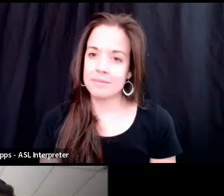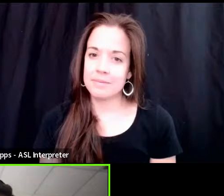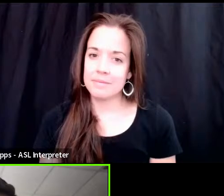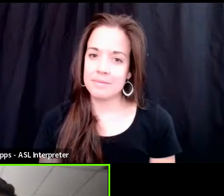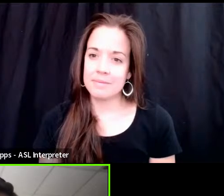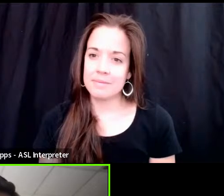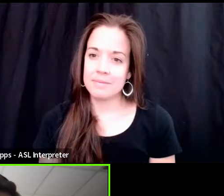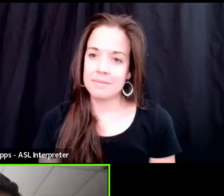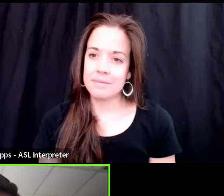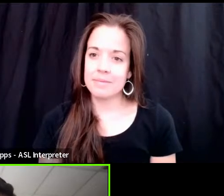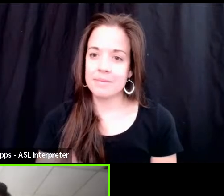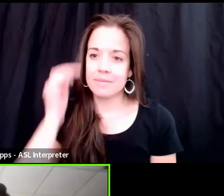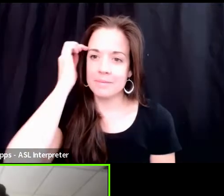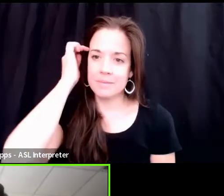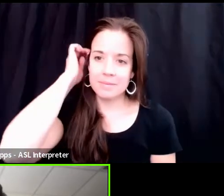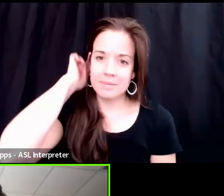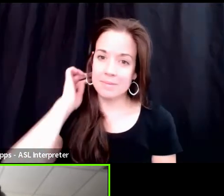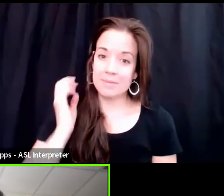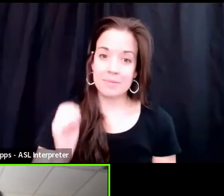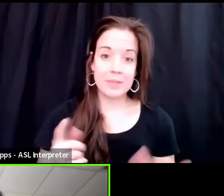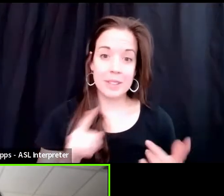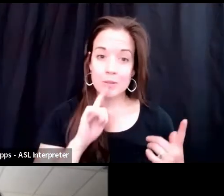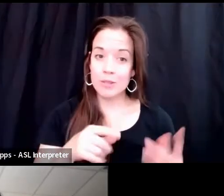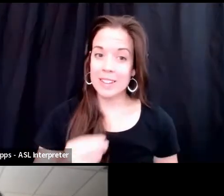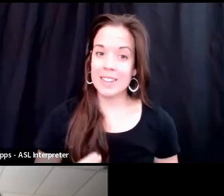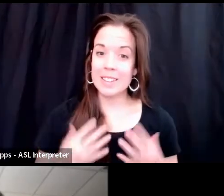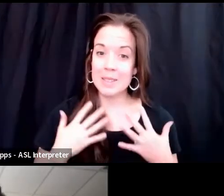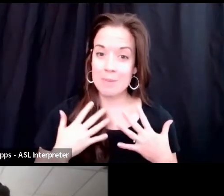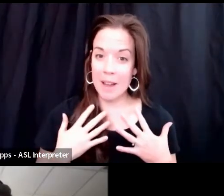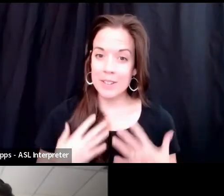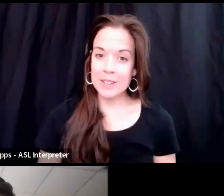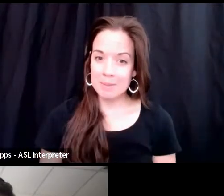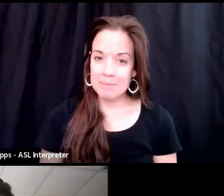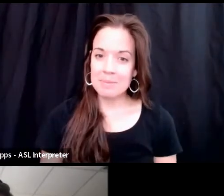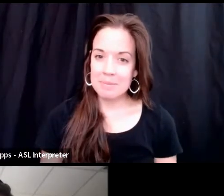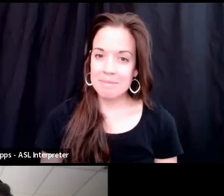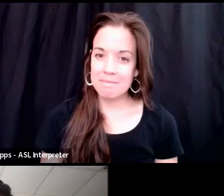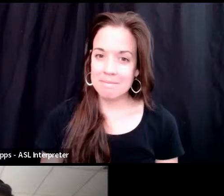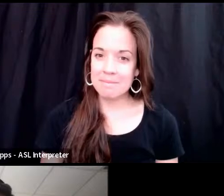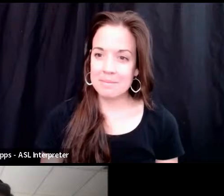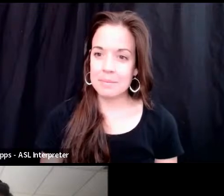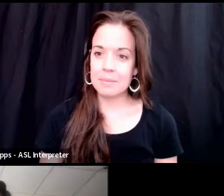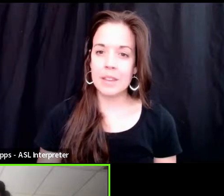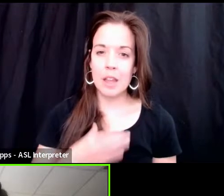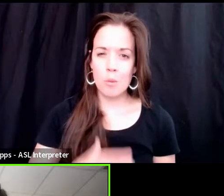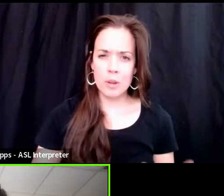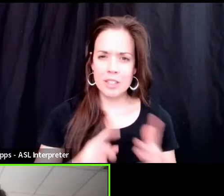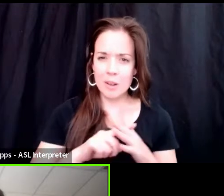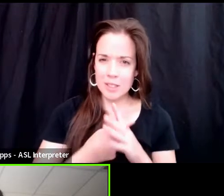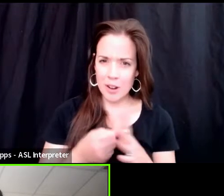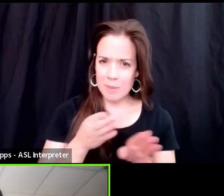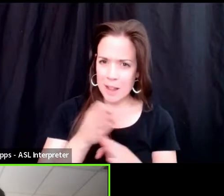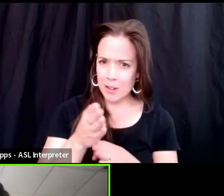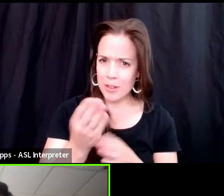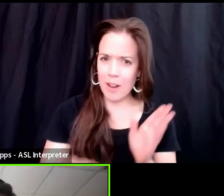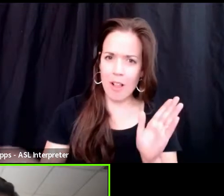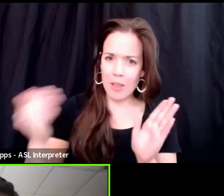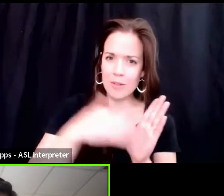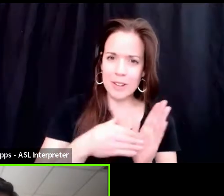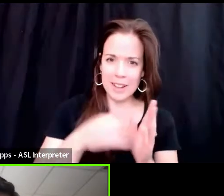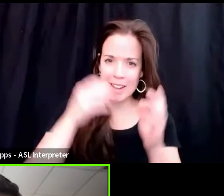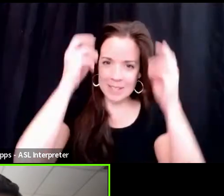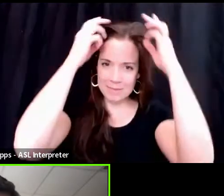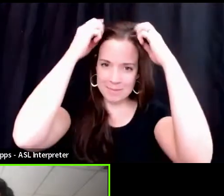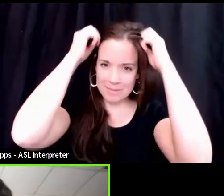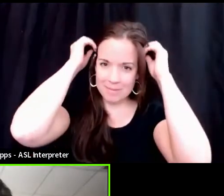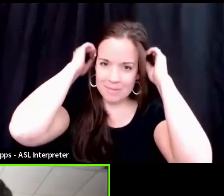Wow, that's quite inspiring. I wish I was starting my career all over again. And so that